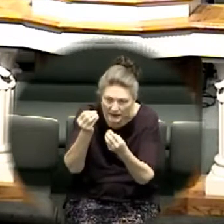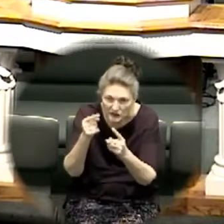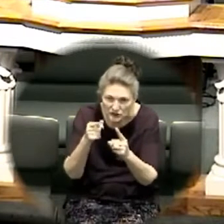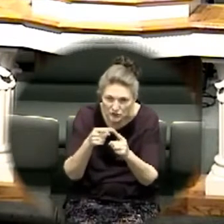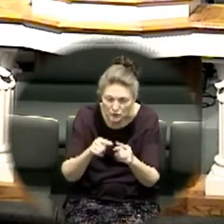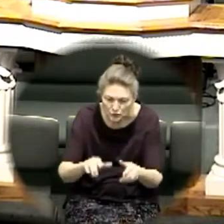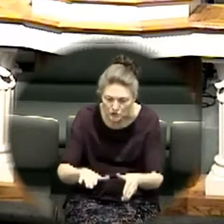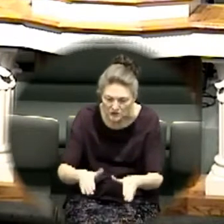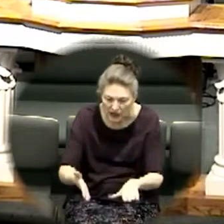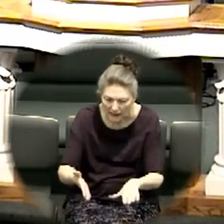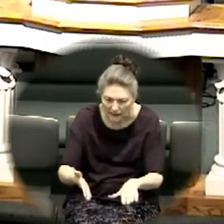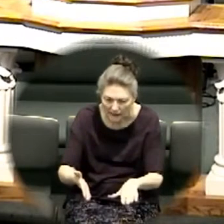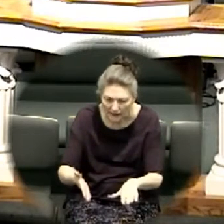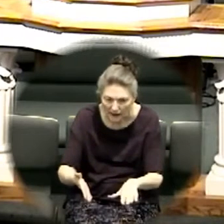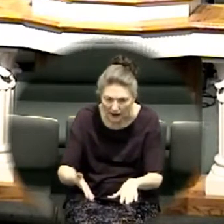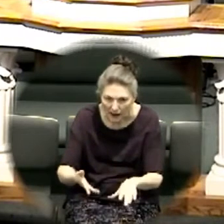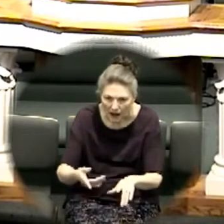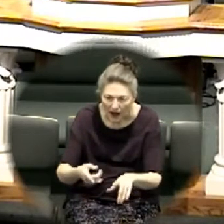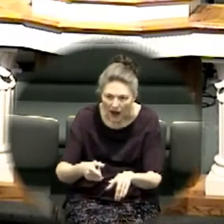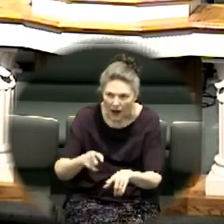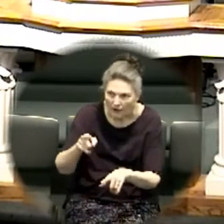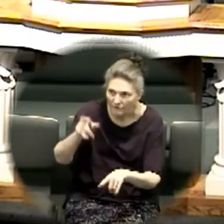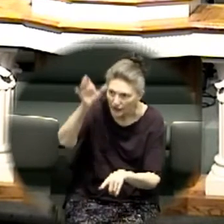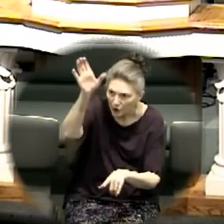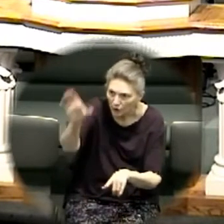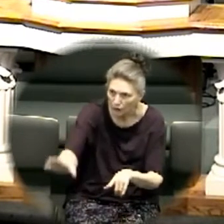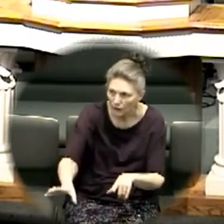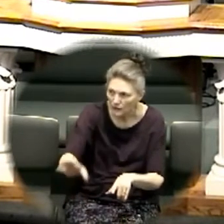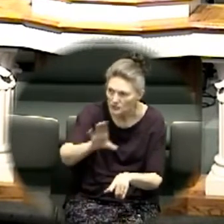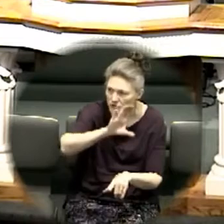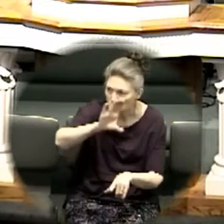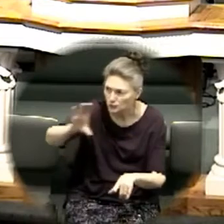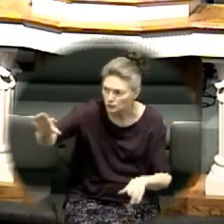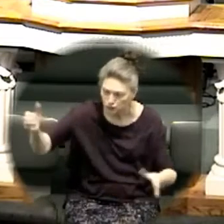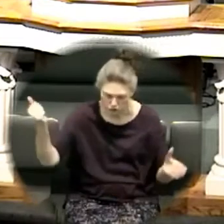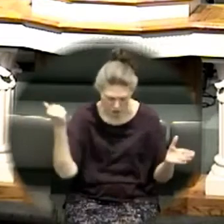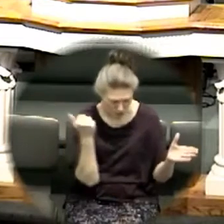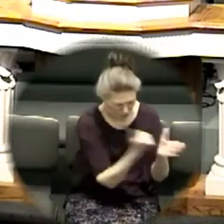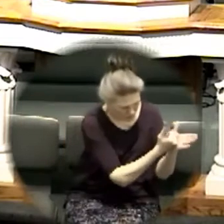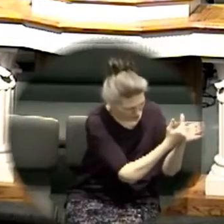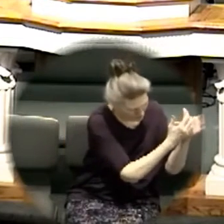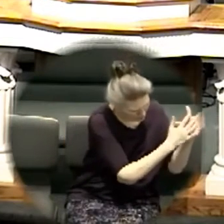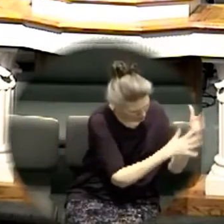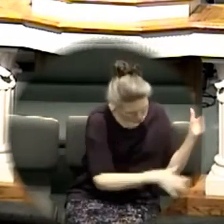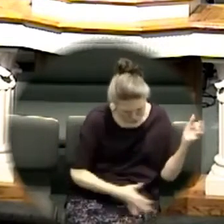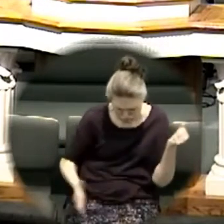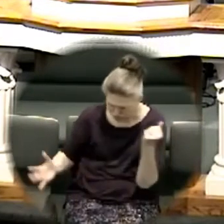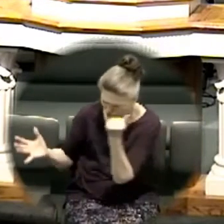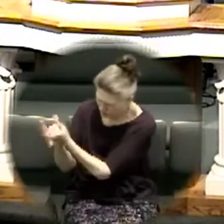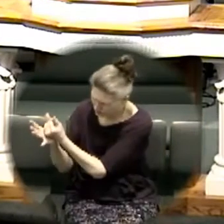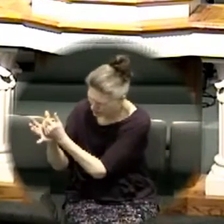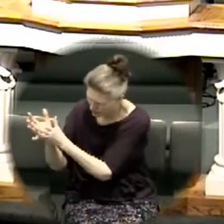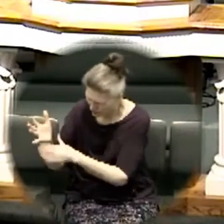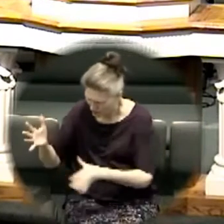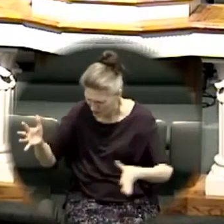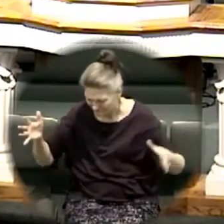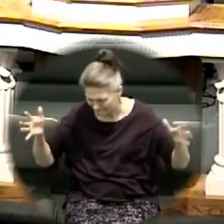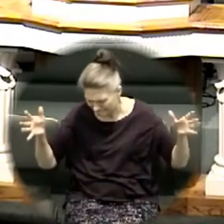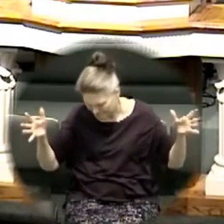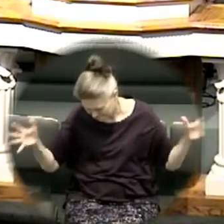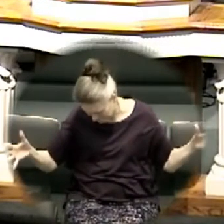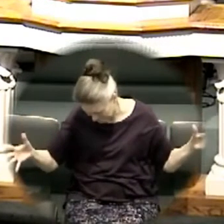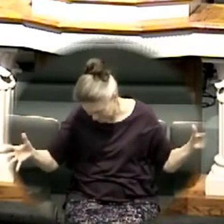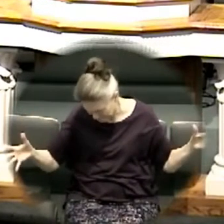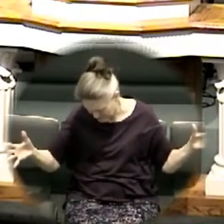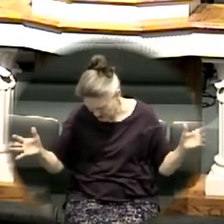even the death of the cross Jesus himself became obedient unto death